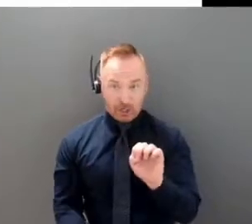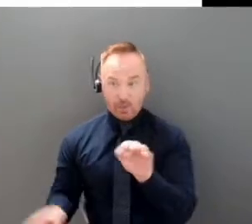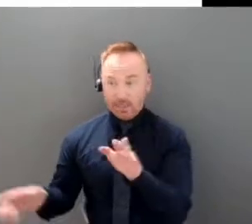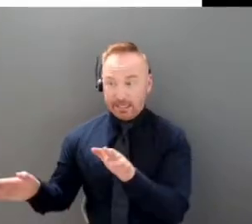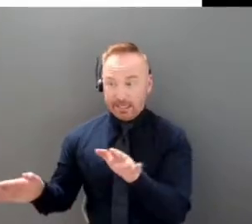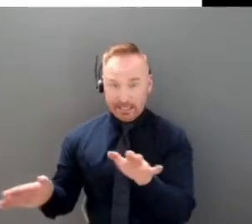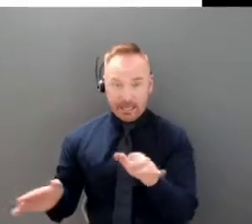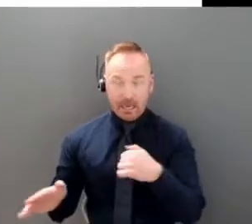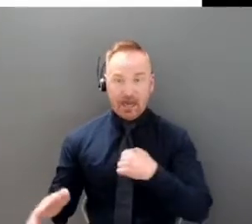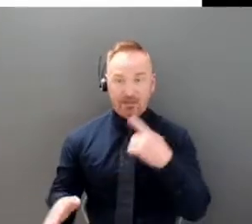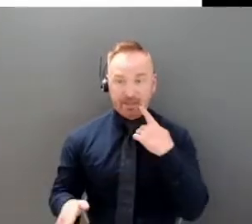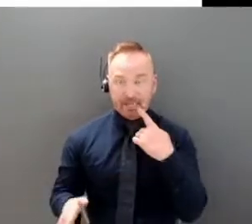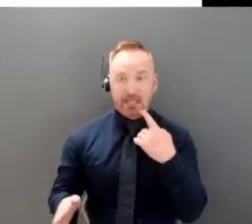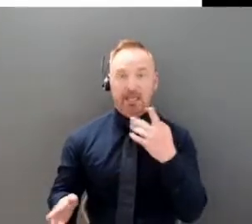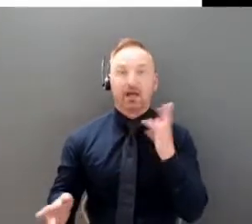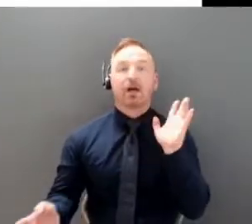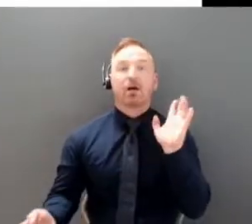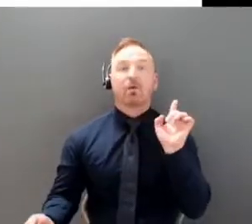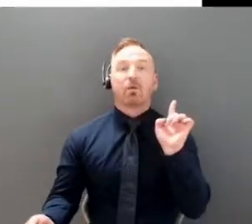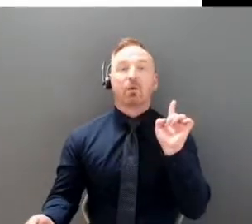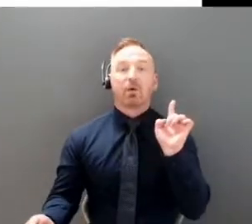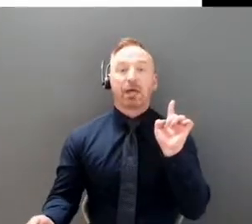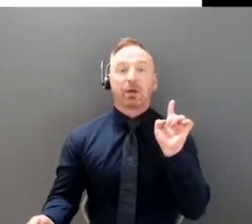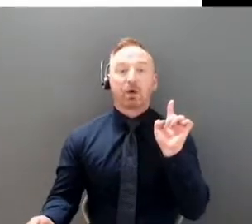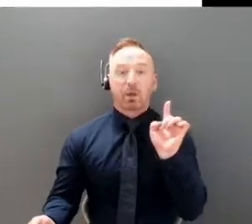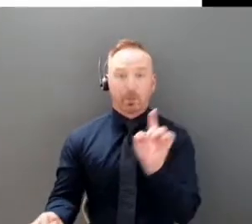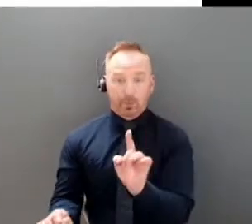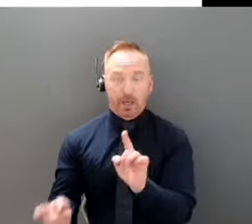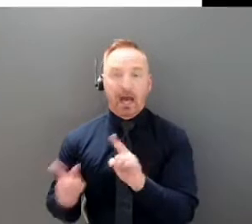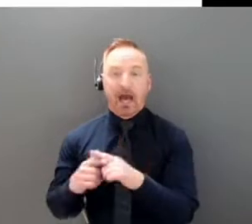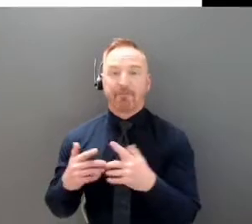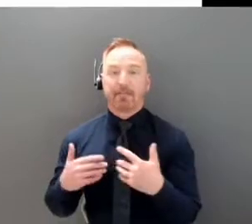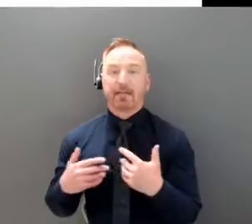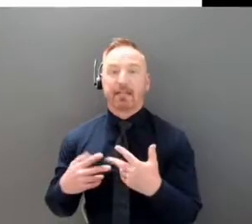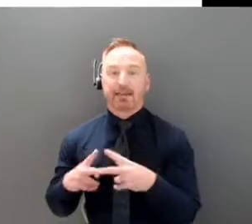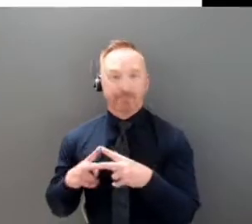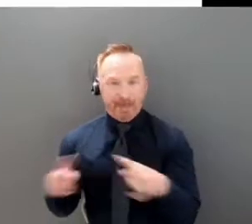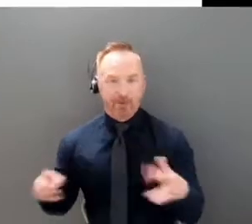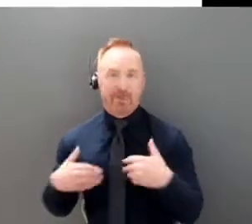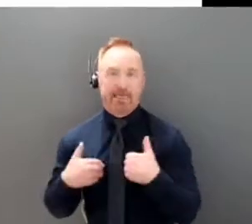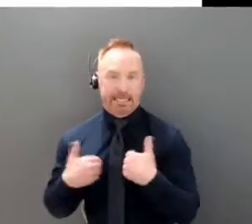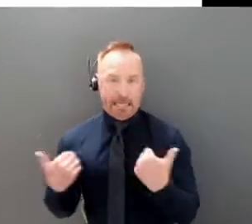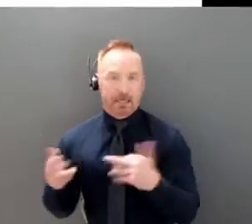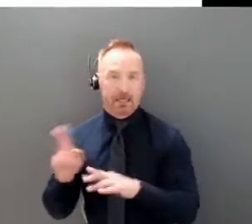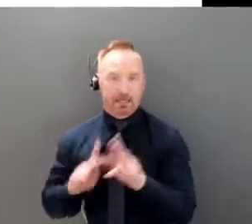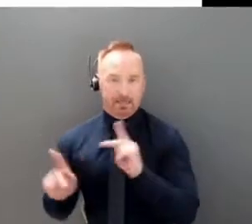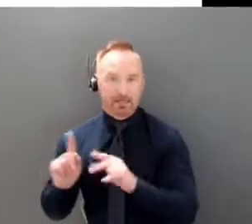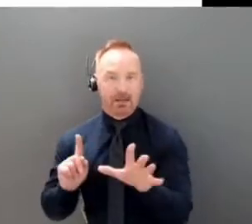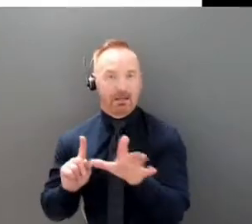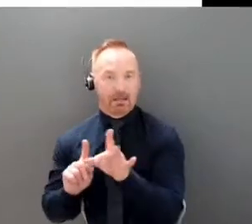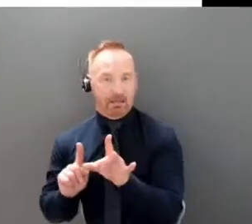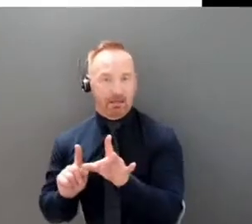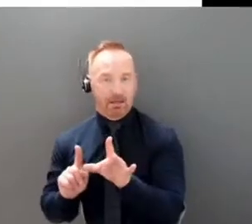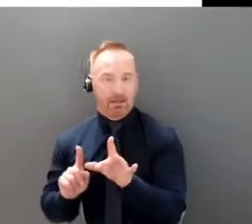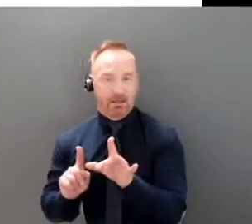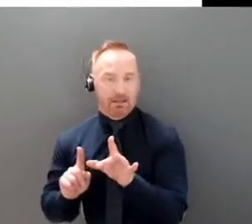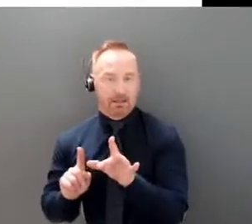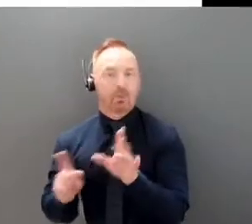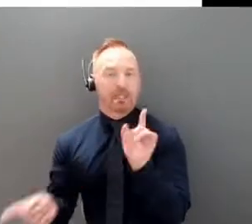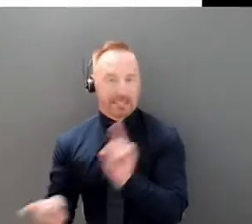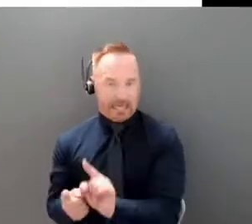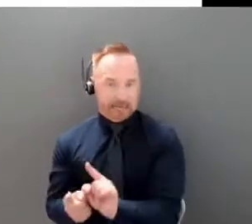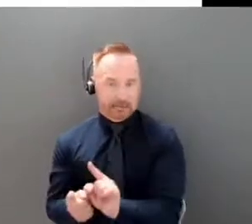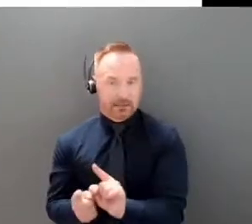proportionately less cases of the very young, although we know, especially with the variant, that kids